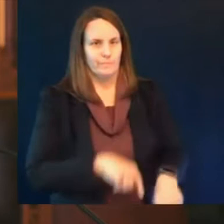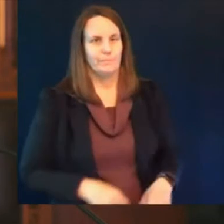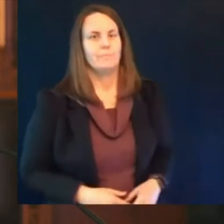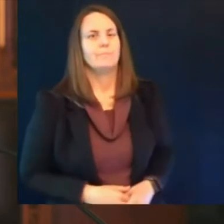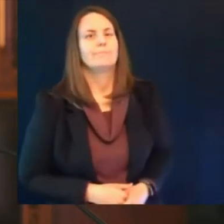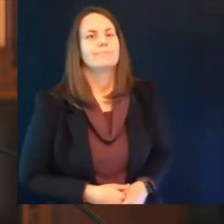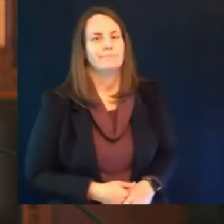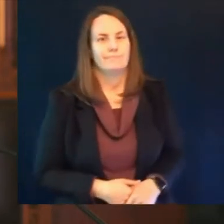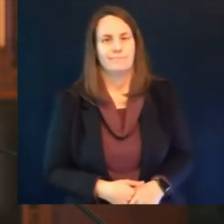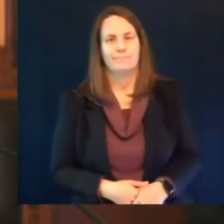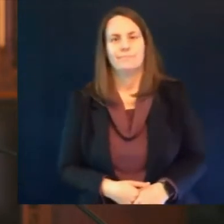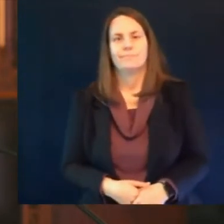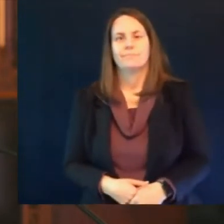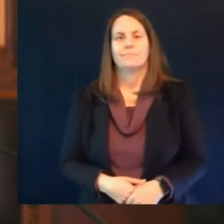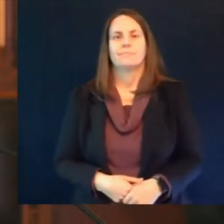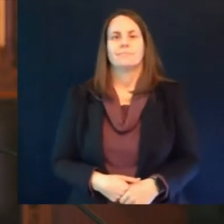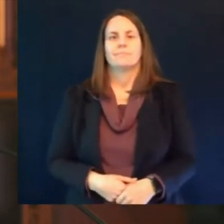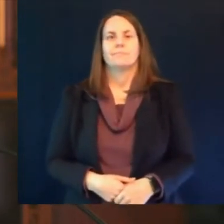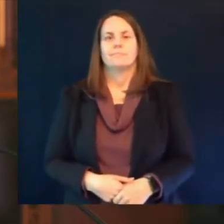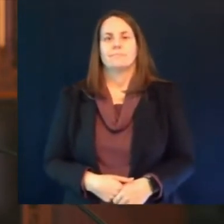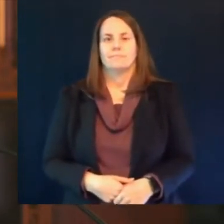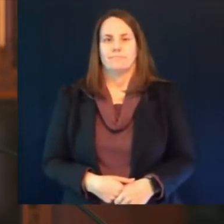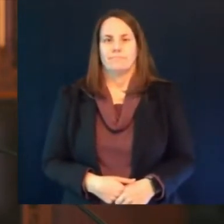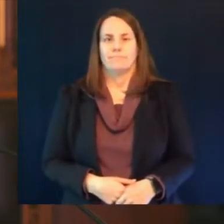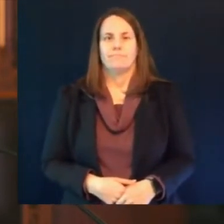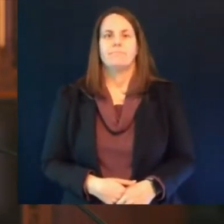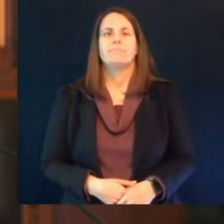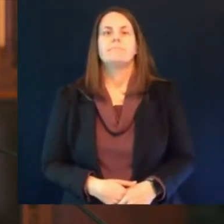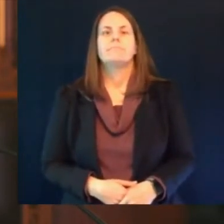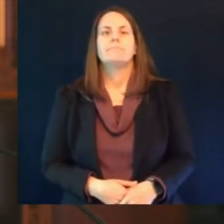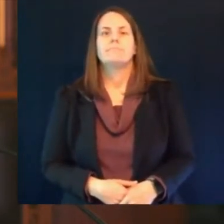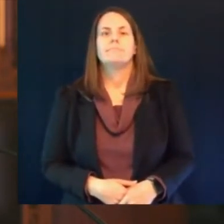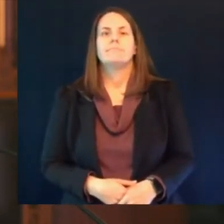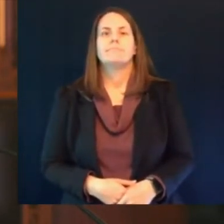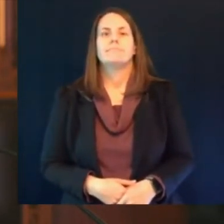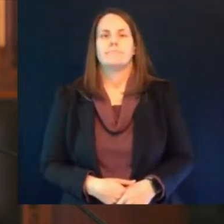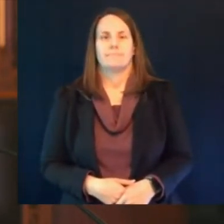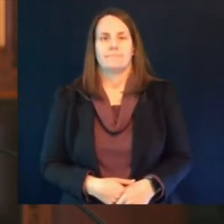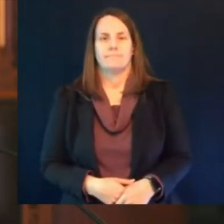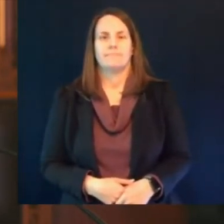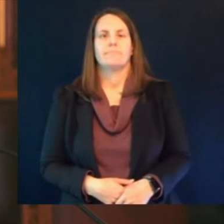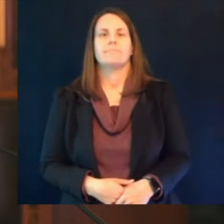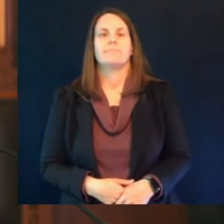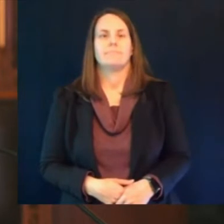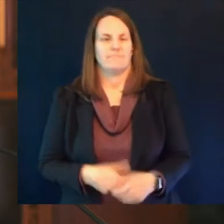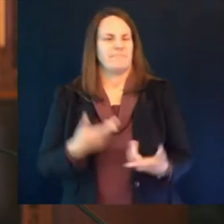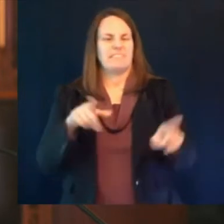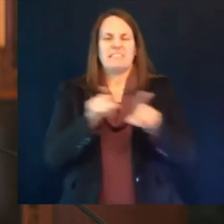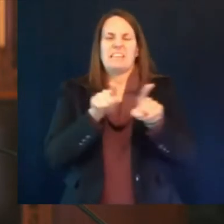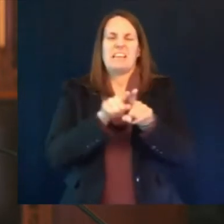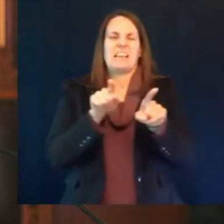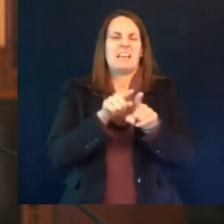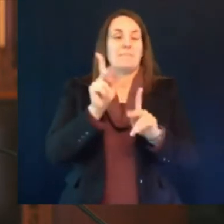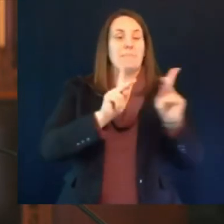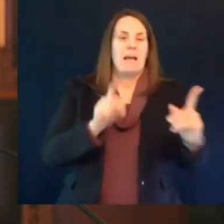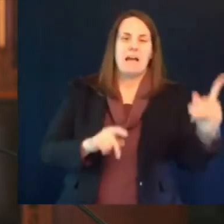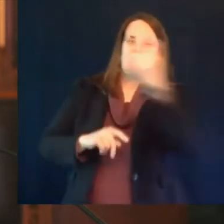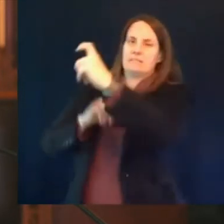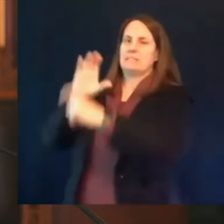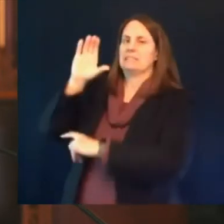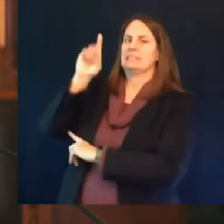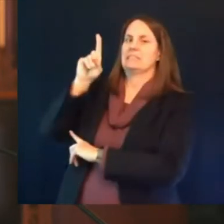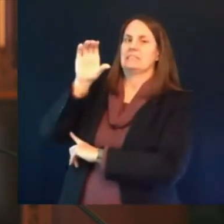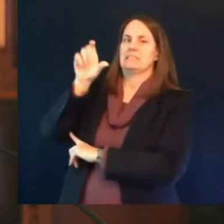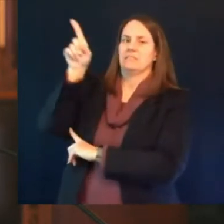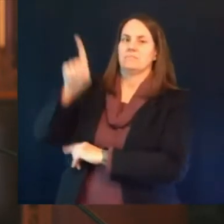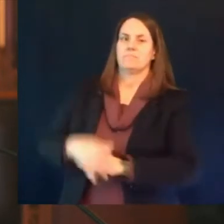similar question and her her response was it does seem like a small number but these are